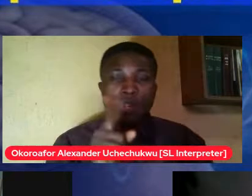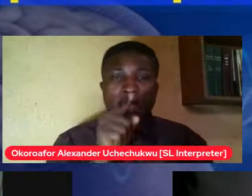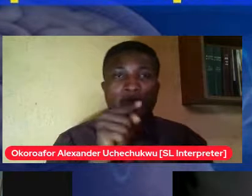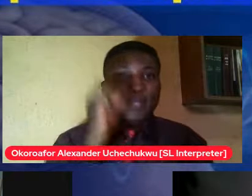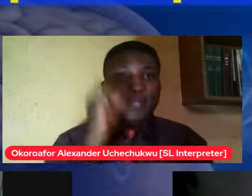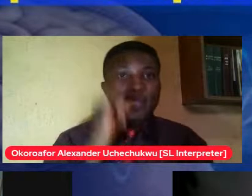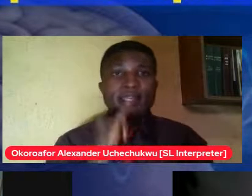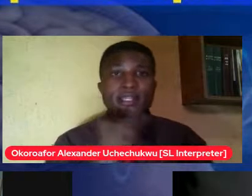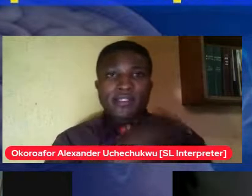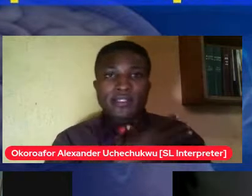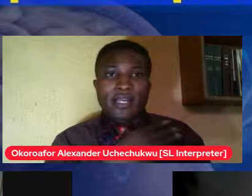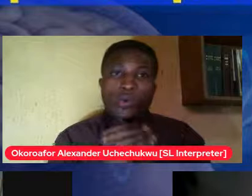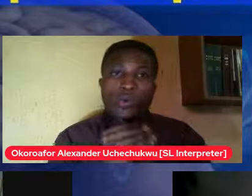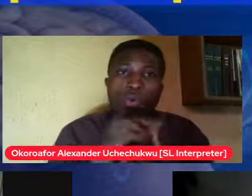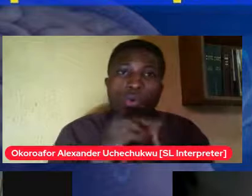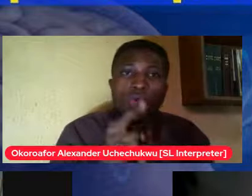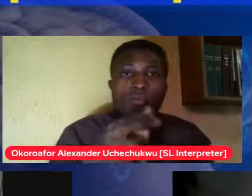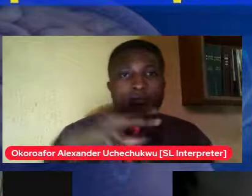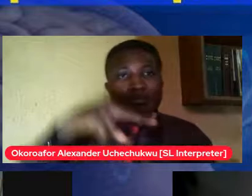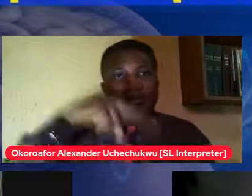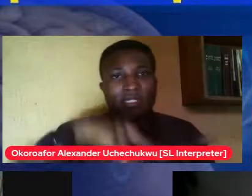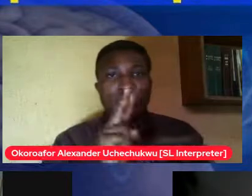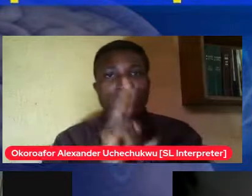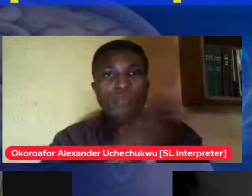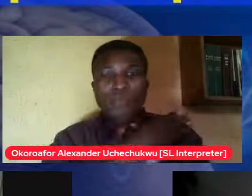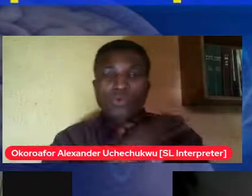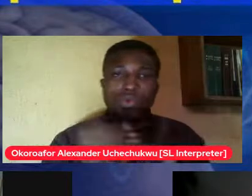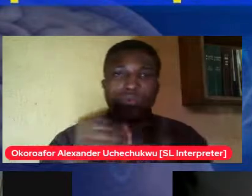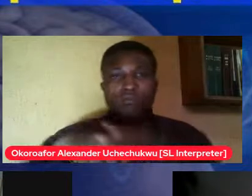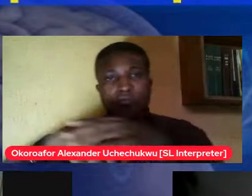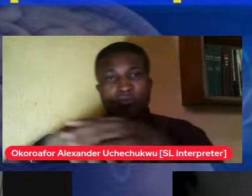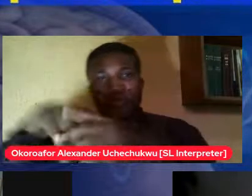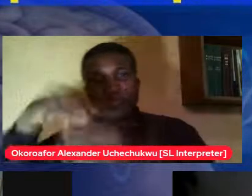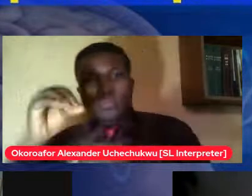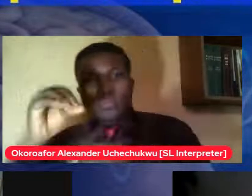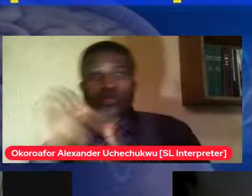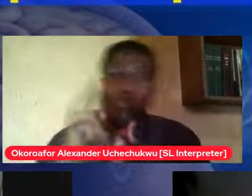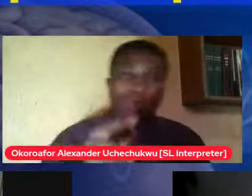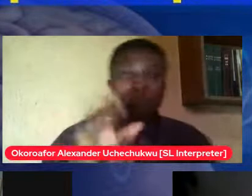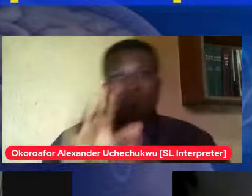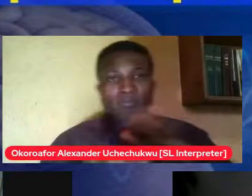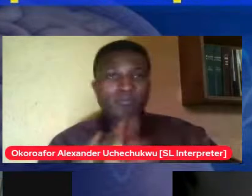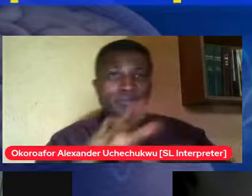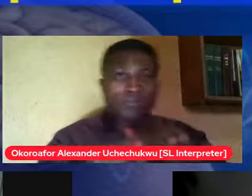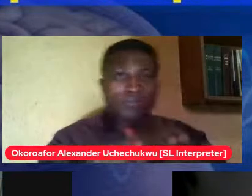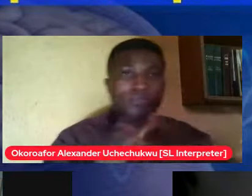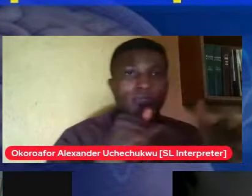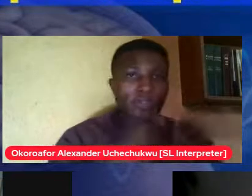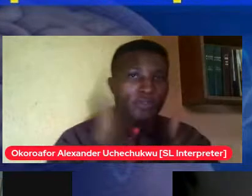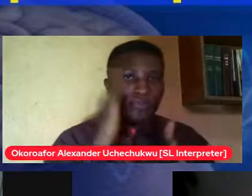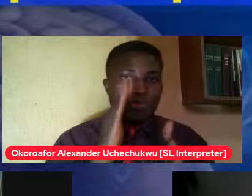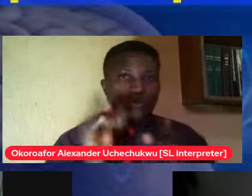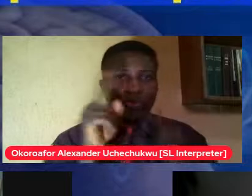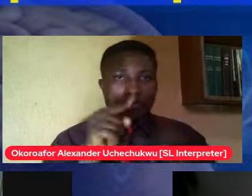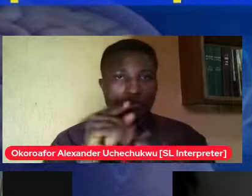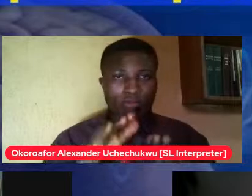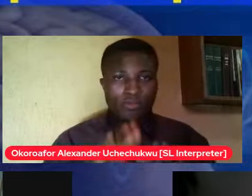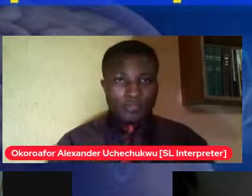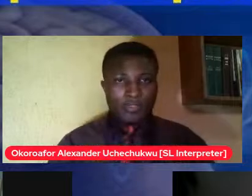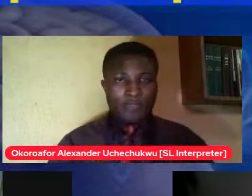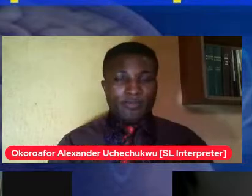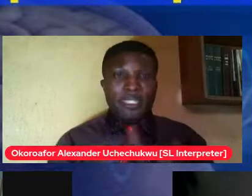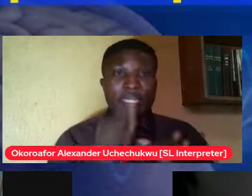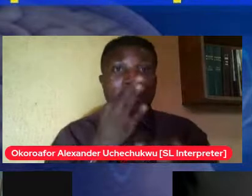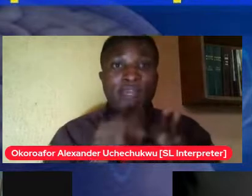probably go to the restroom or just stand up and move a bit it will calm down but if you tell them that this can happen